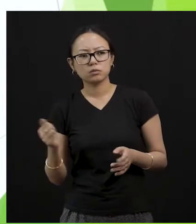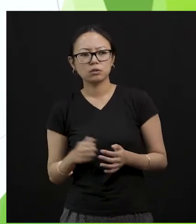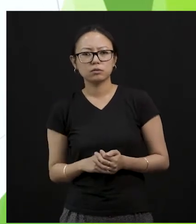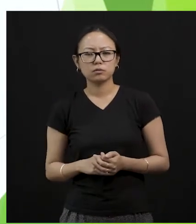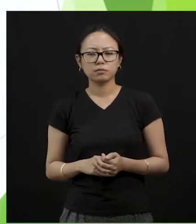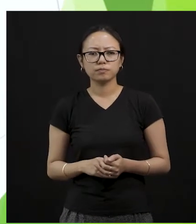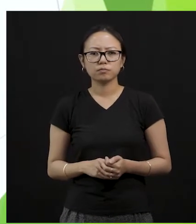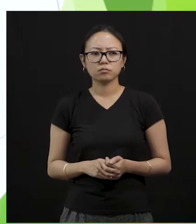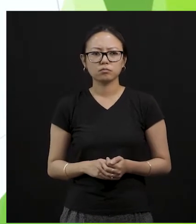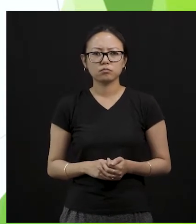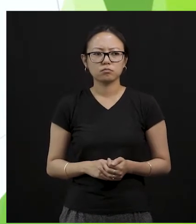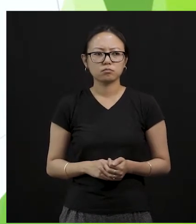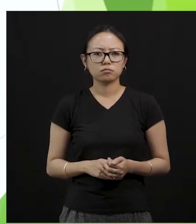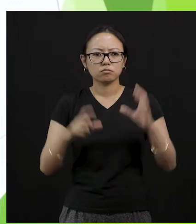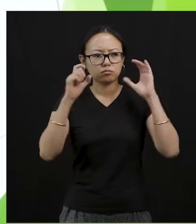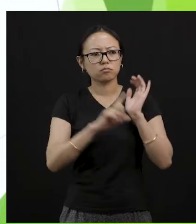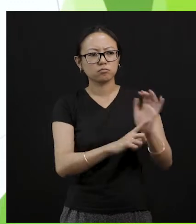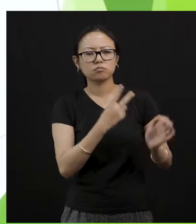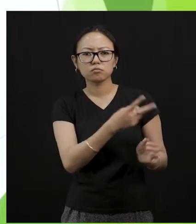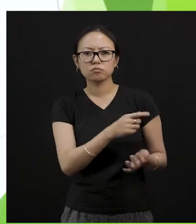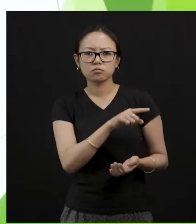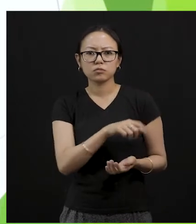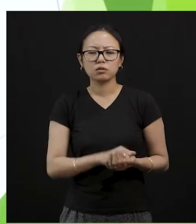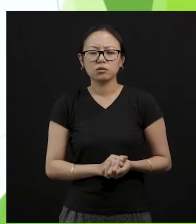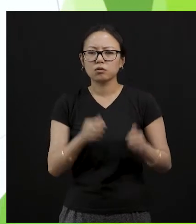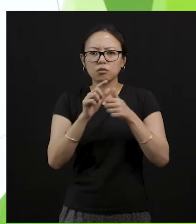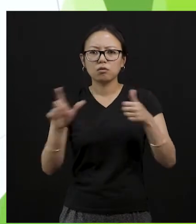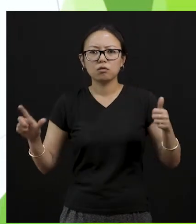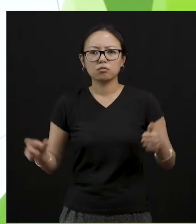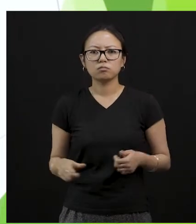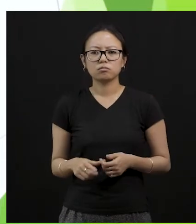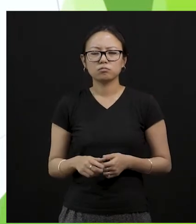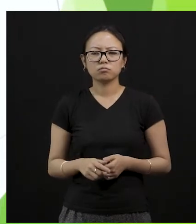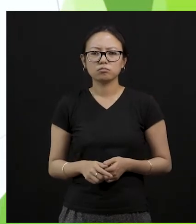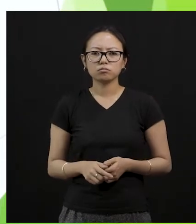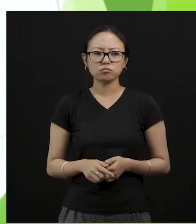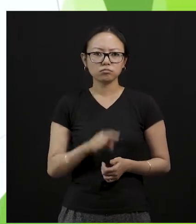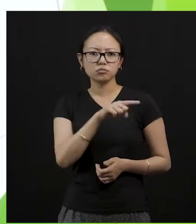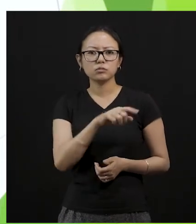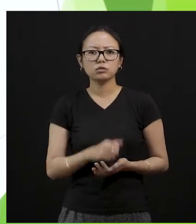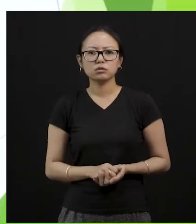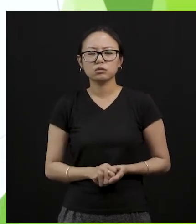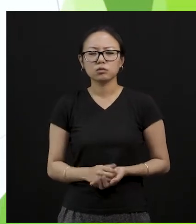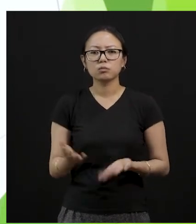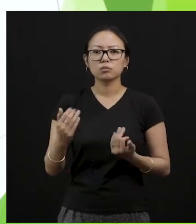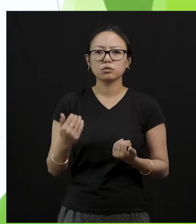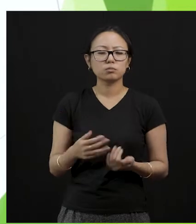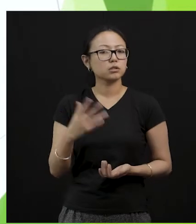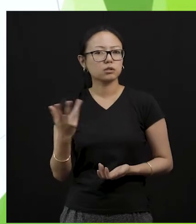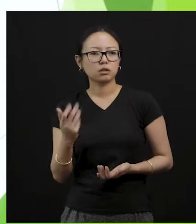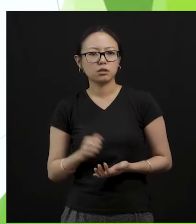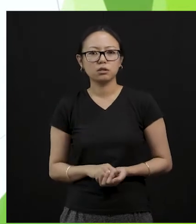achieve all this? Fresh food, fresh air, fresh water? Simply by keeping